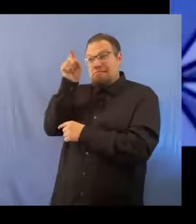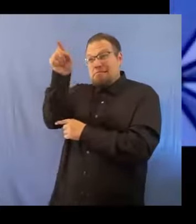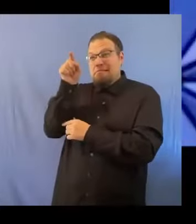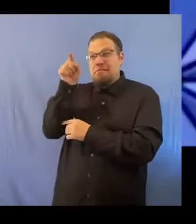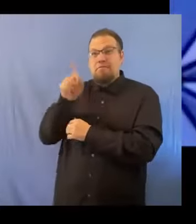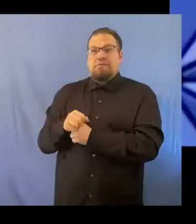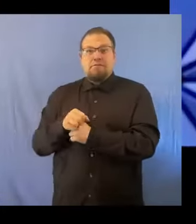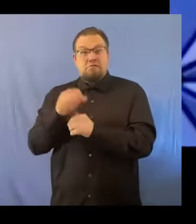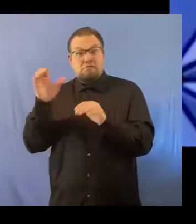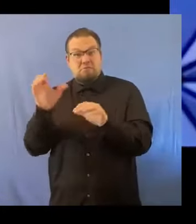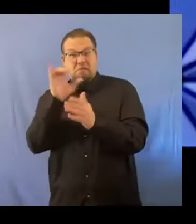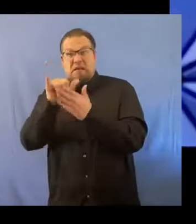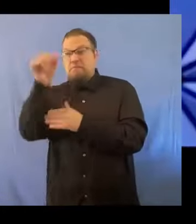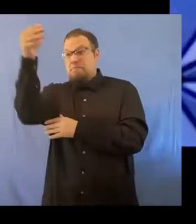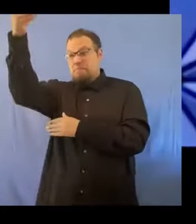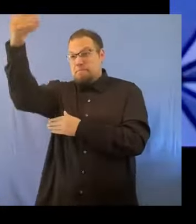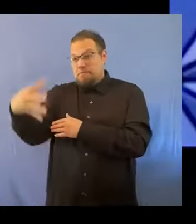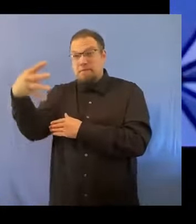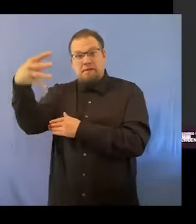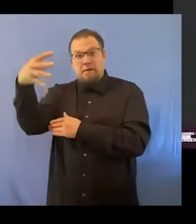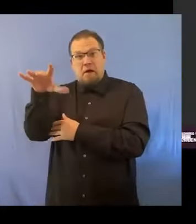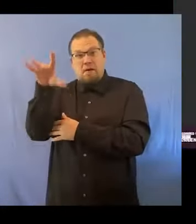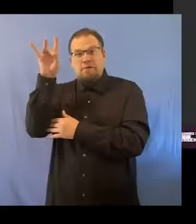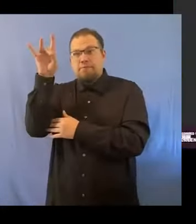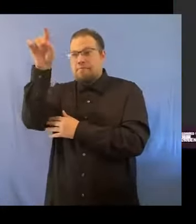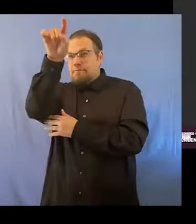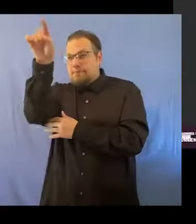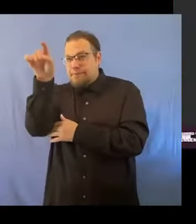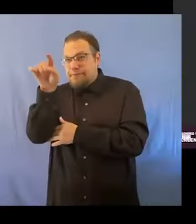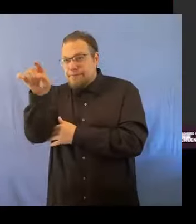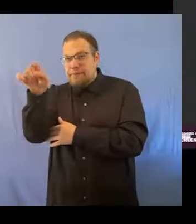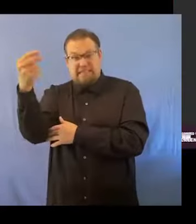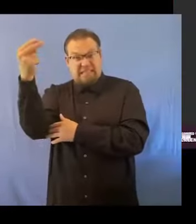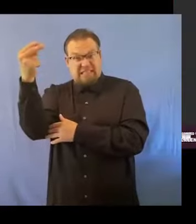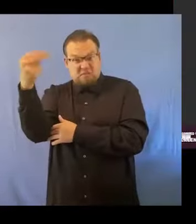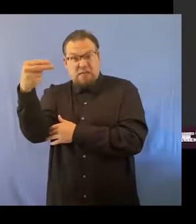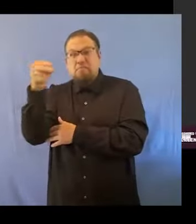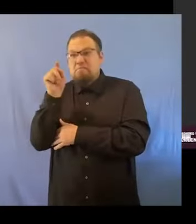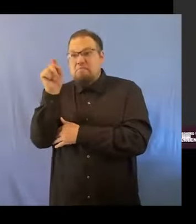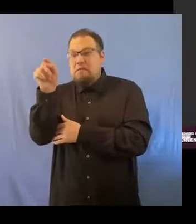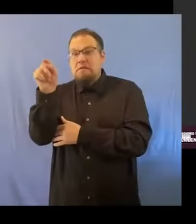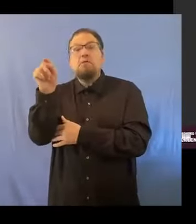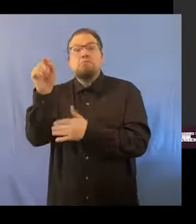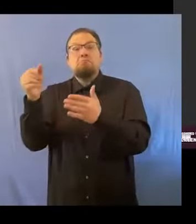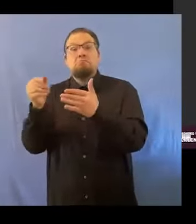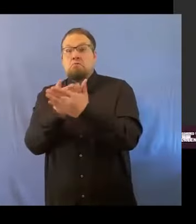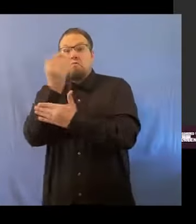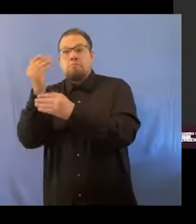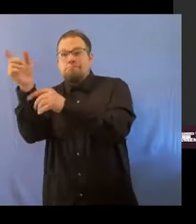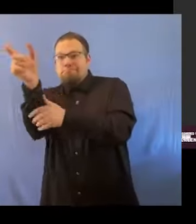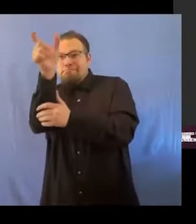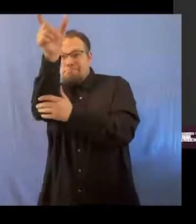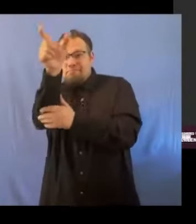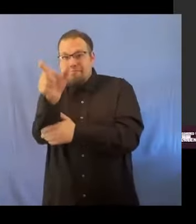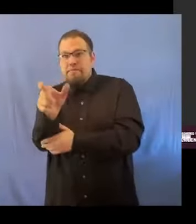After you do this, you will see a drop-down list of options. Move your pointer over the word history. At this point, a new menu will pop up on the left side.